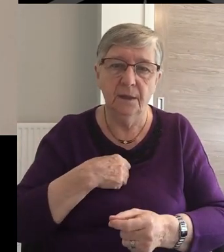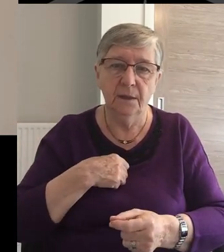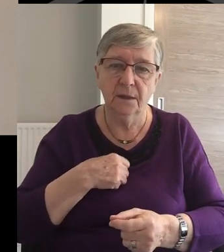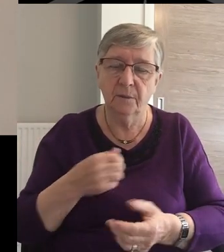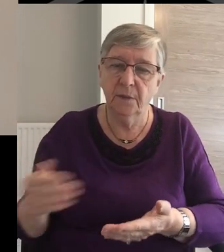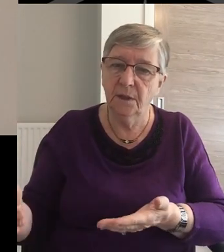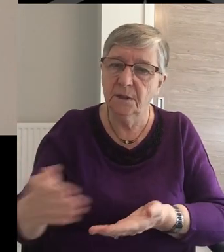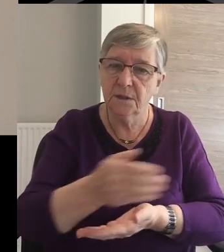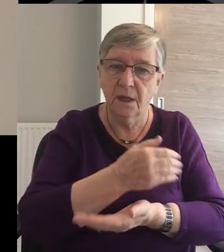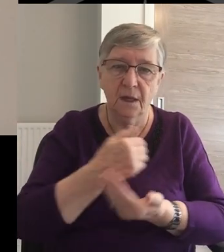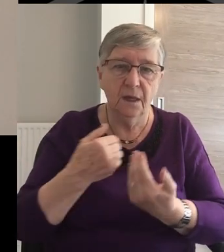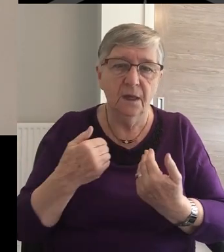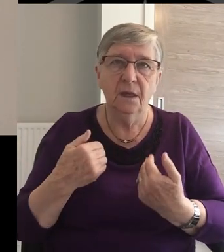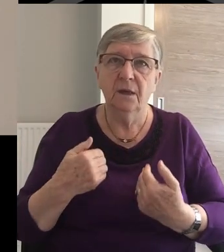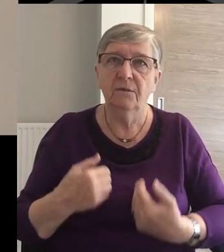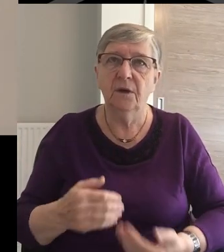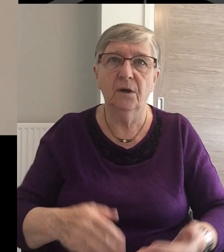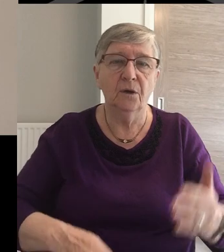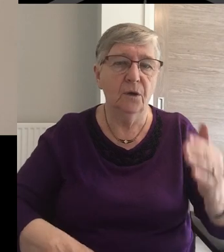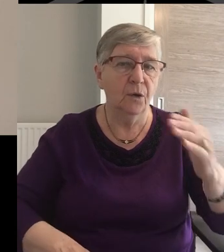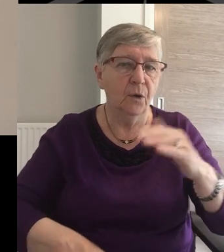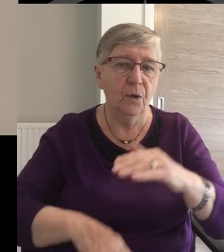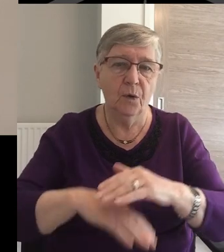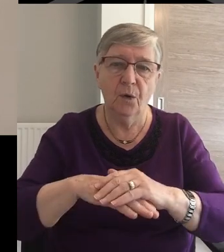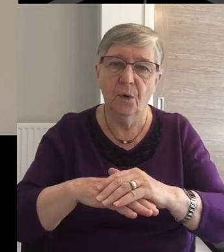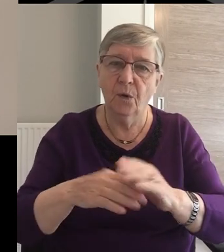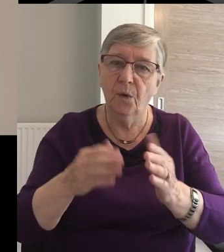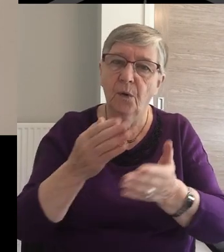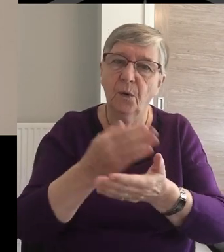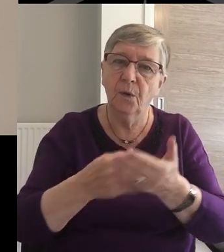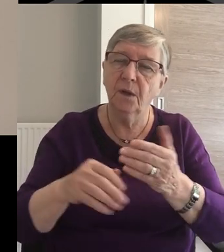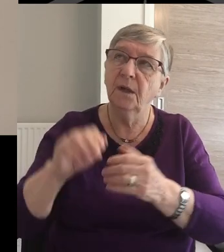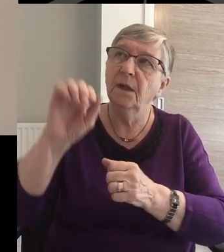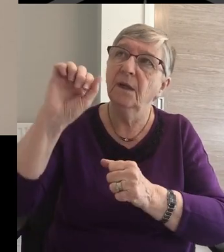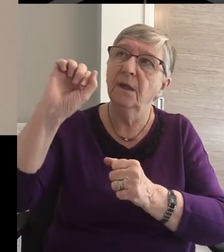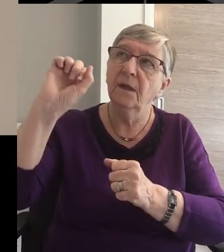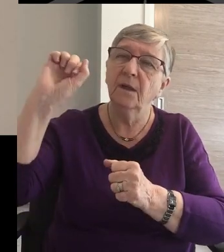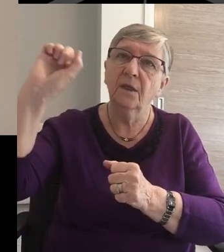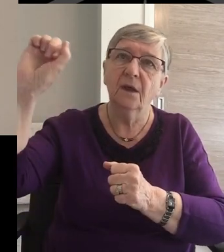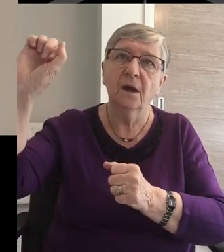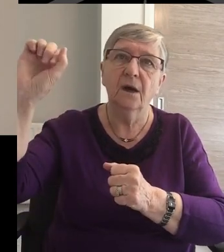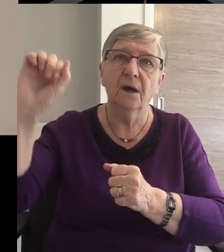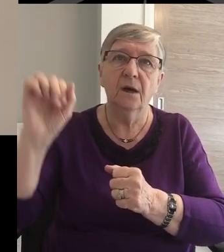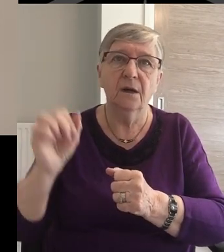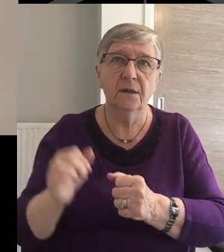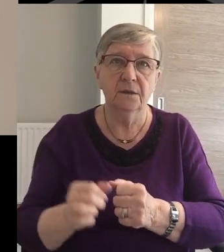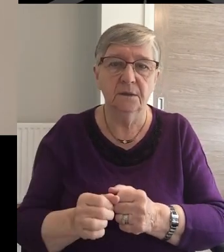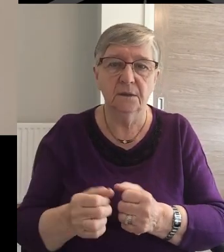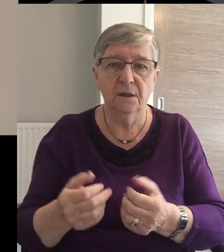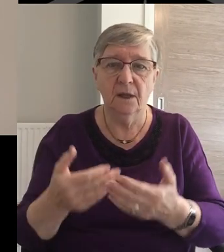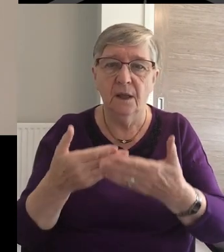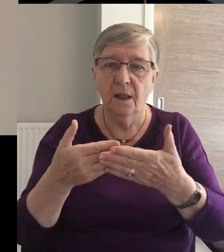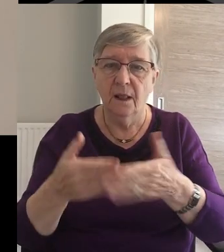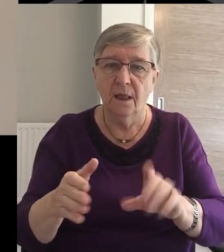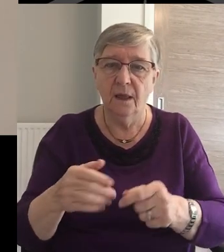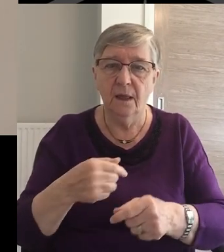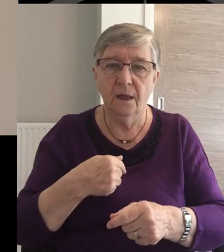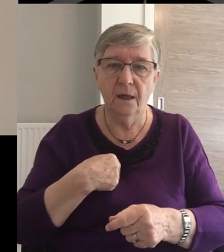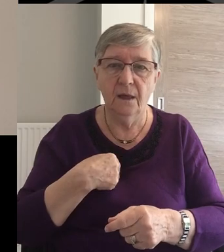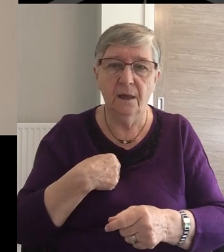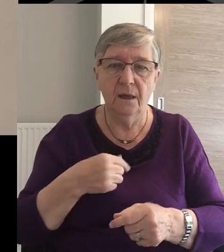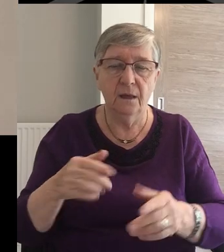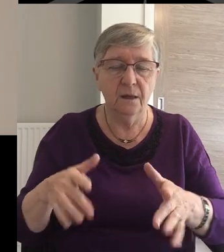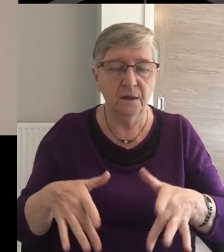Make me Savior, Holy God